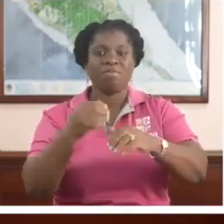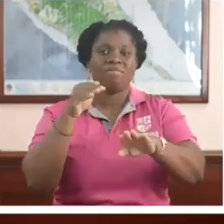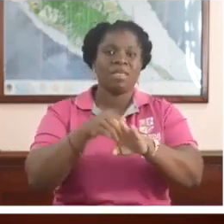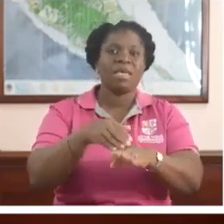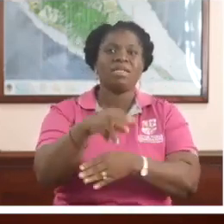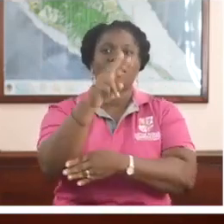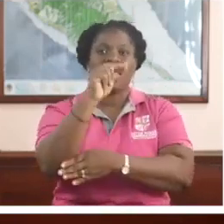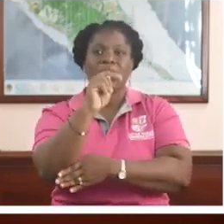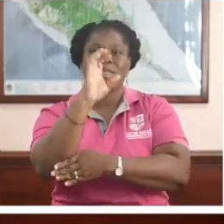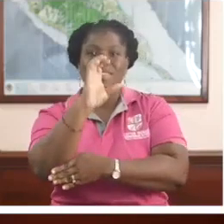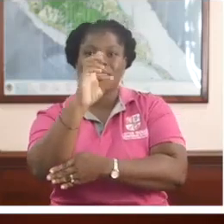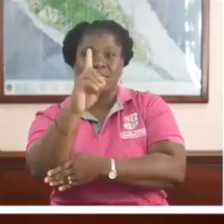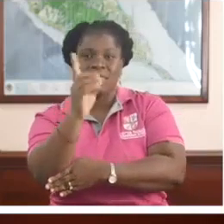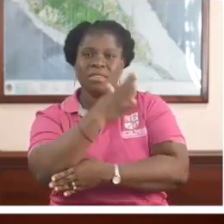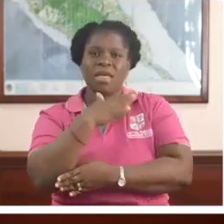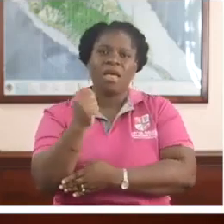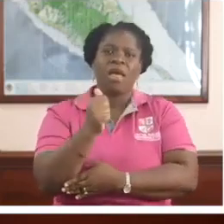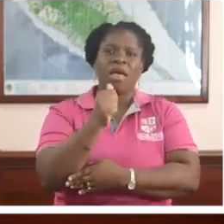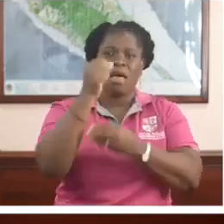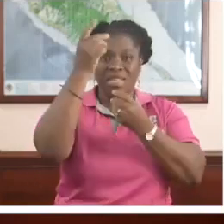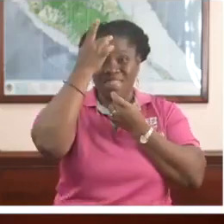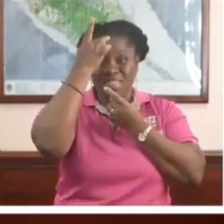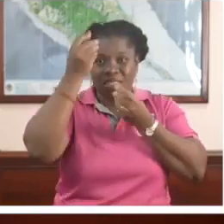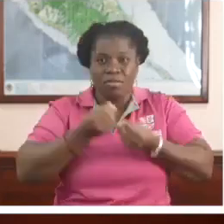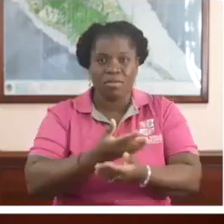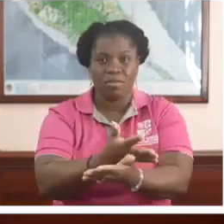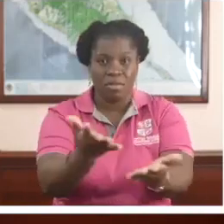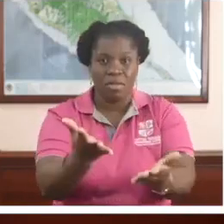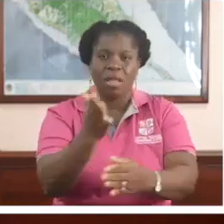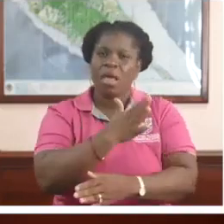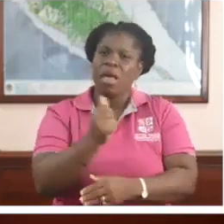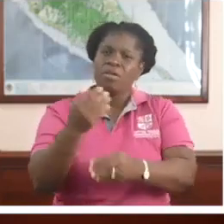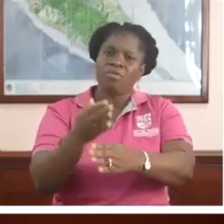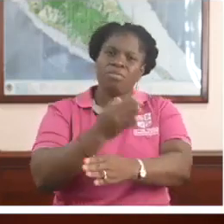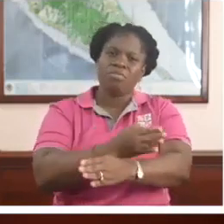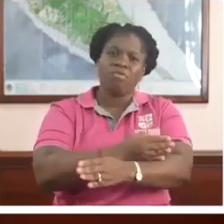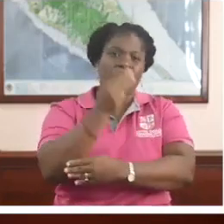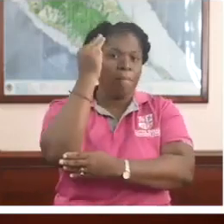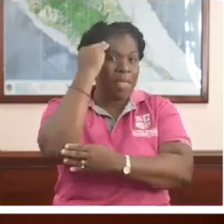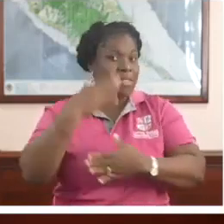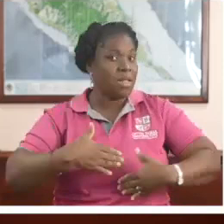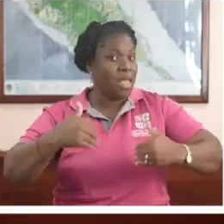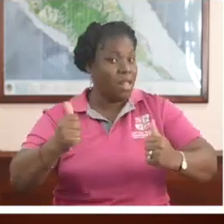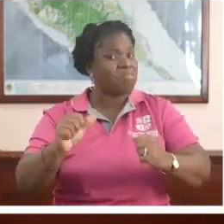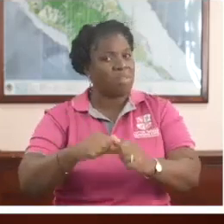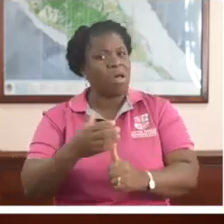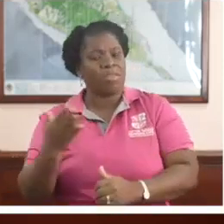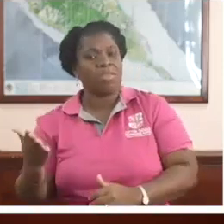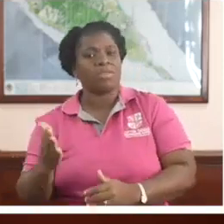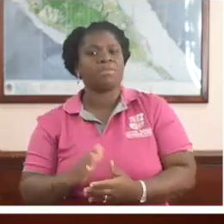the fight against NCDs and communicable diseases, and to improve mental health, among others.